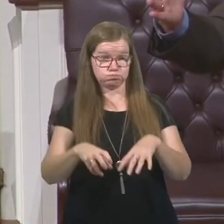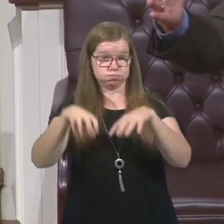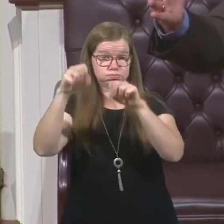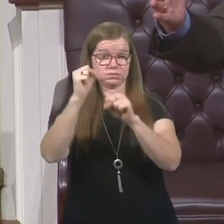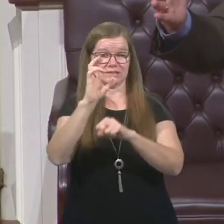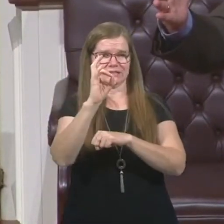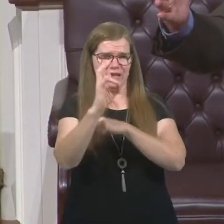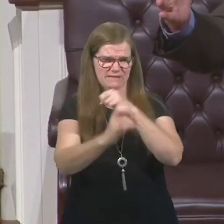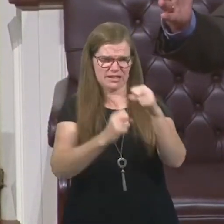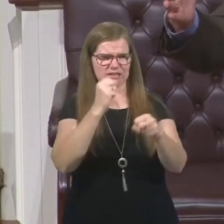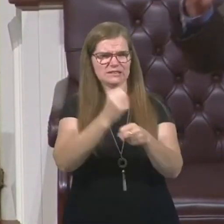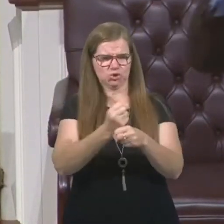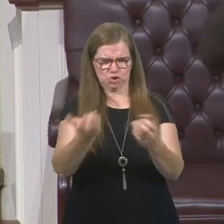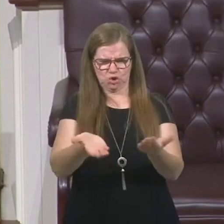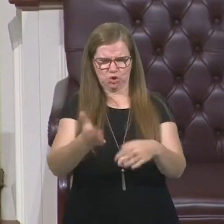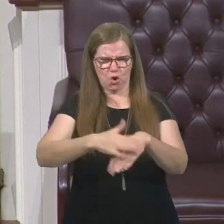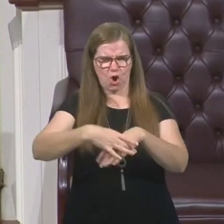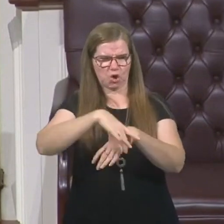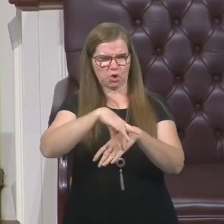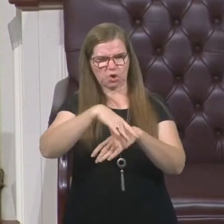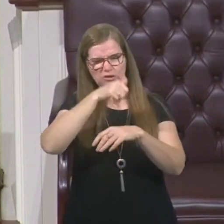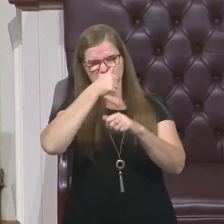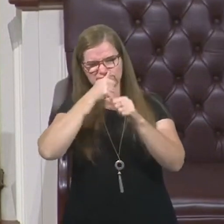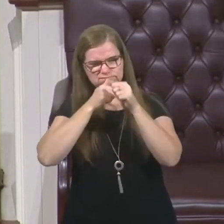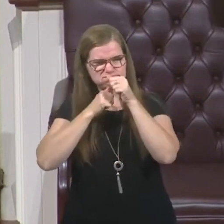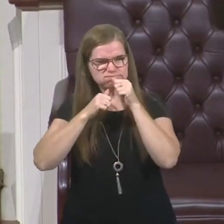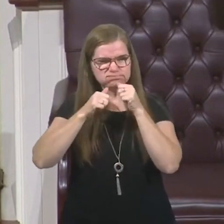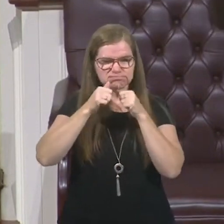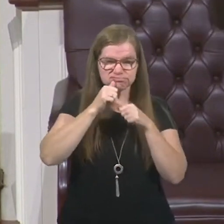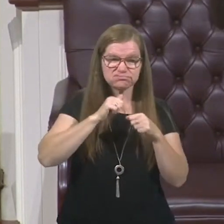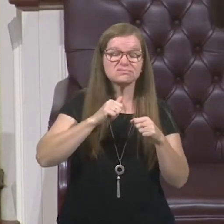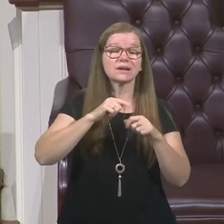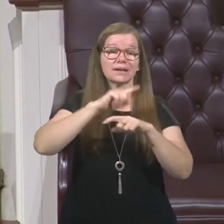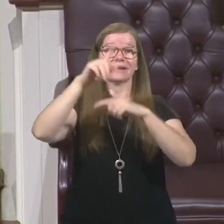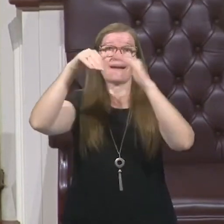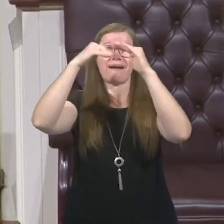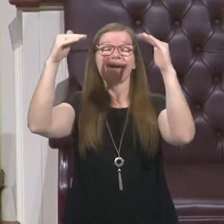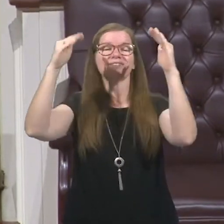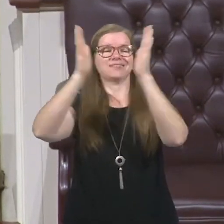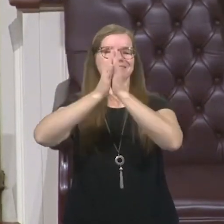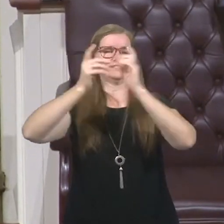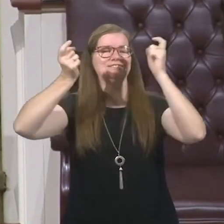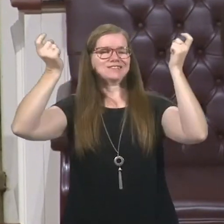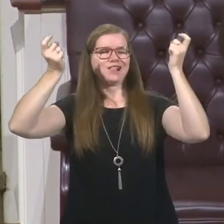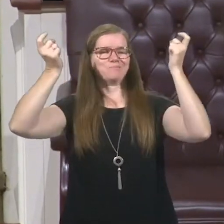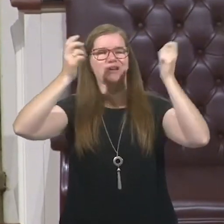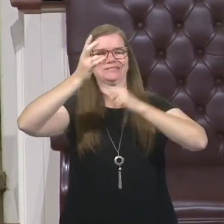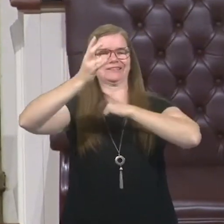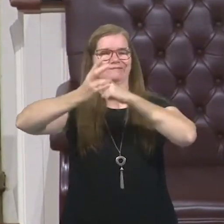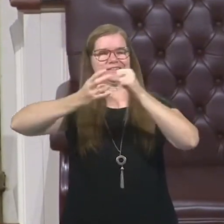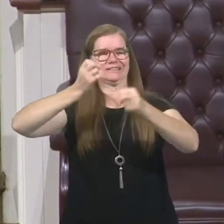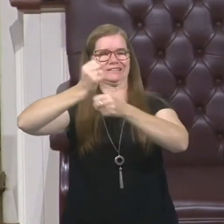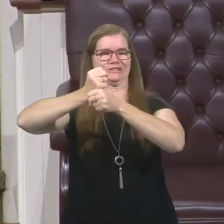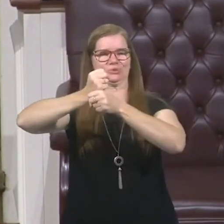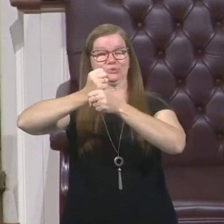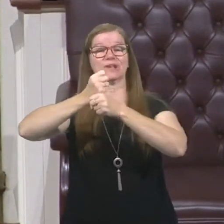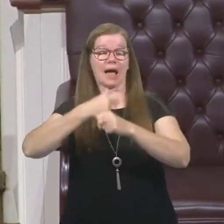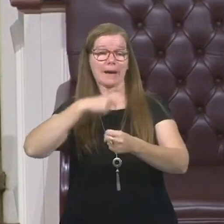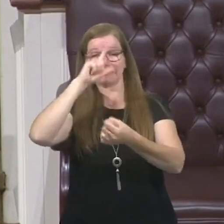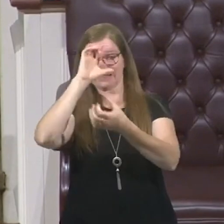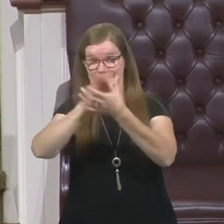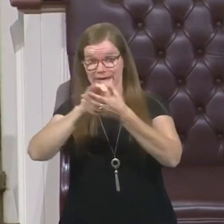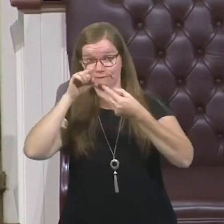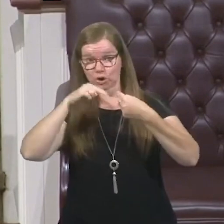of turmoil upon this world, and there are seven years of a celebration in heaven. During that celebration will be, I believe,